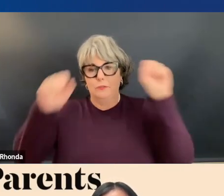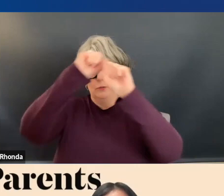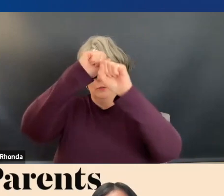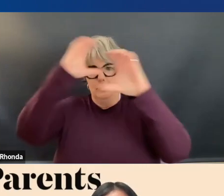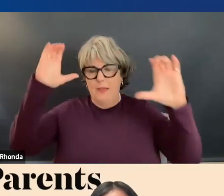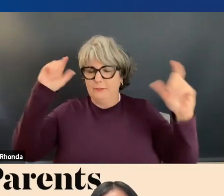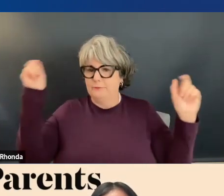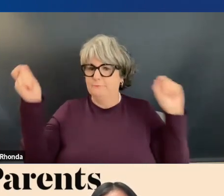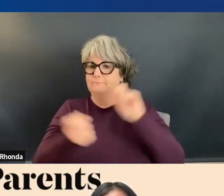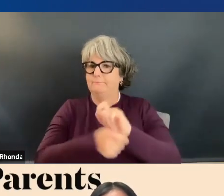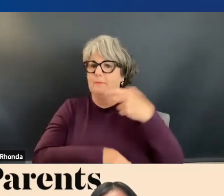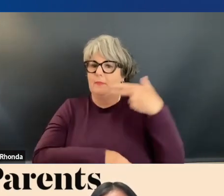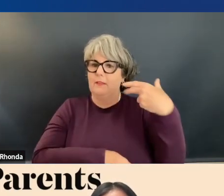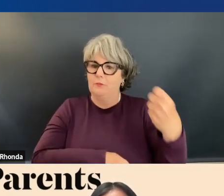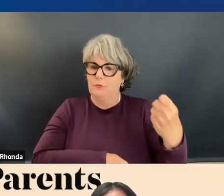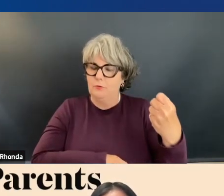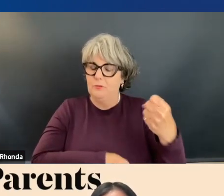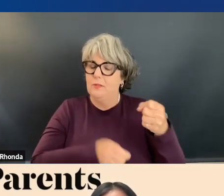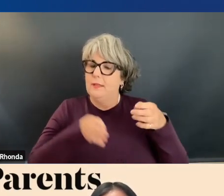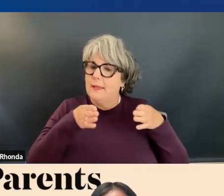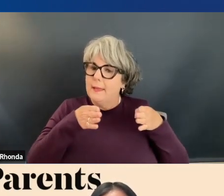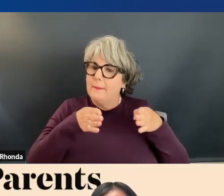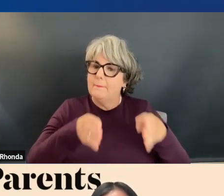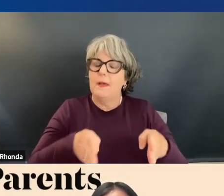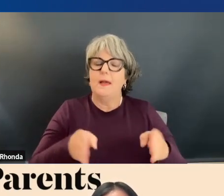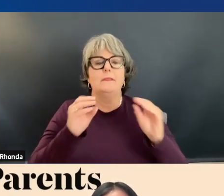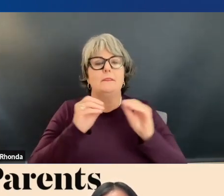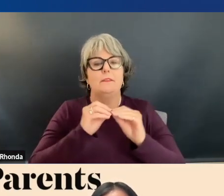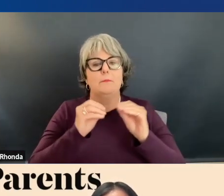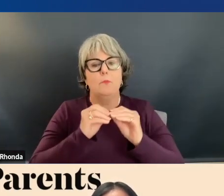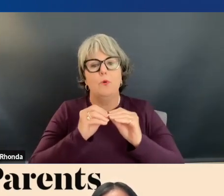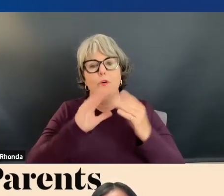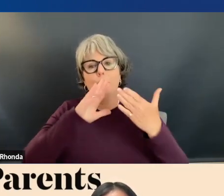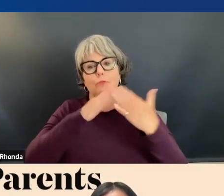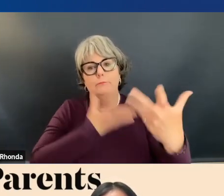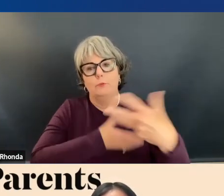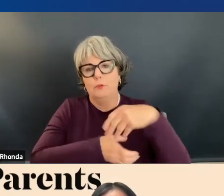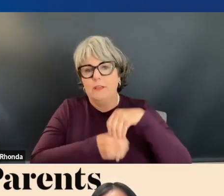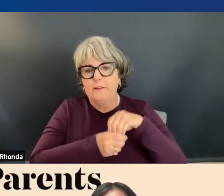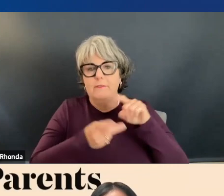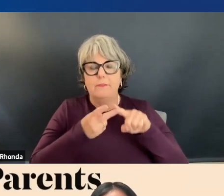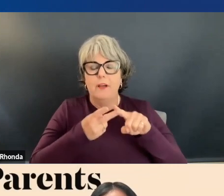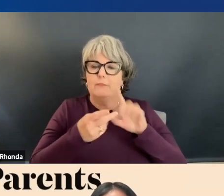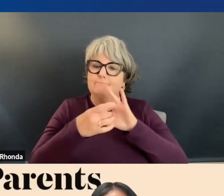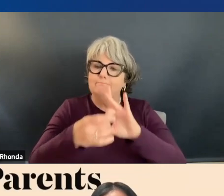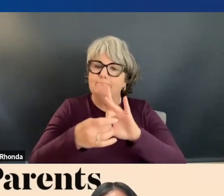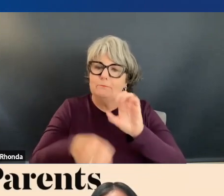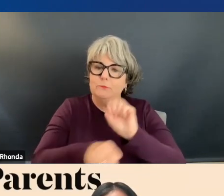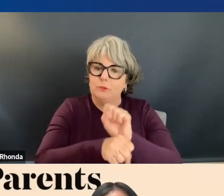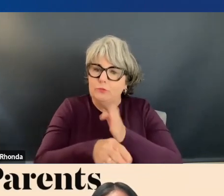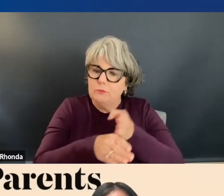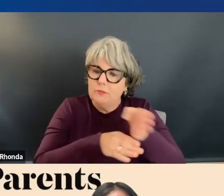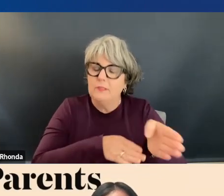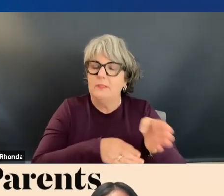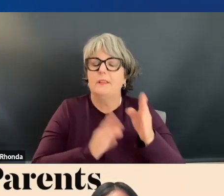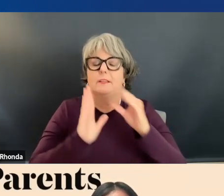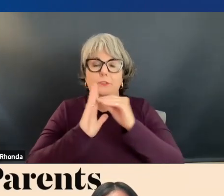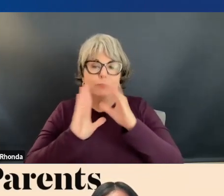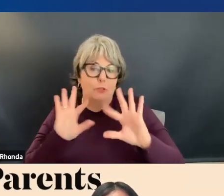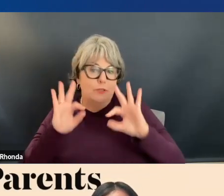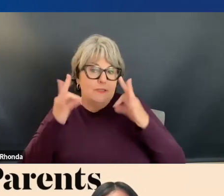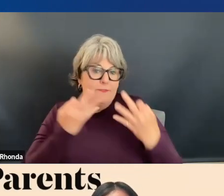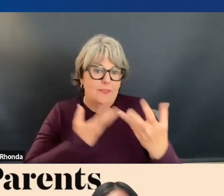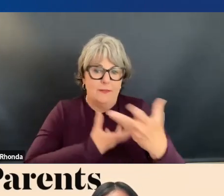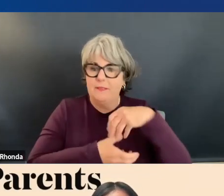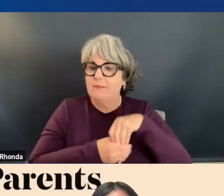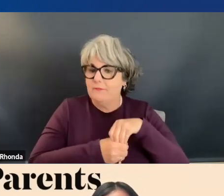to provide career and college pathways that are so much more community-engaged, career-connected, and student and family-centered in all